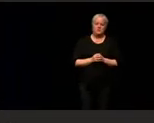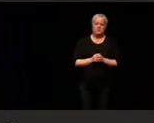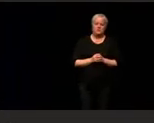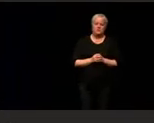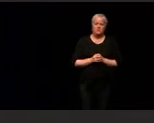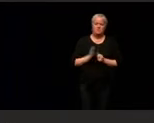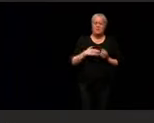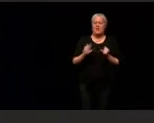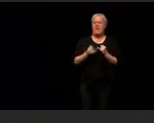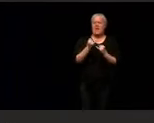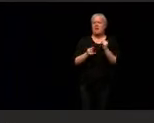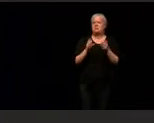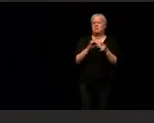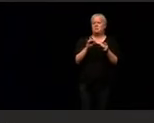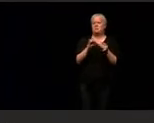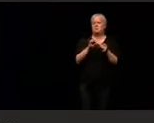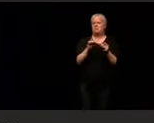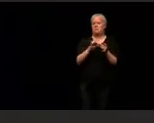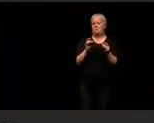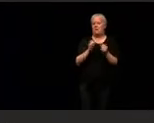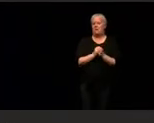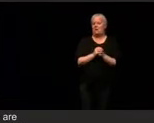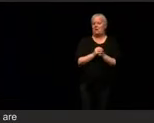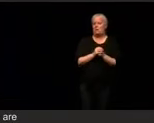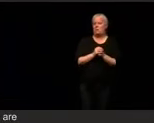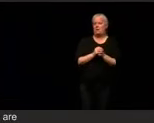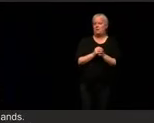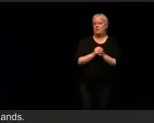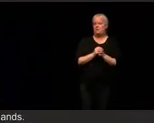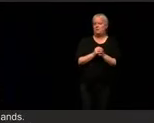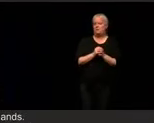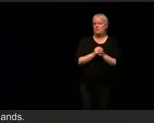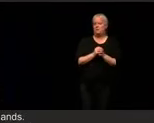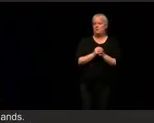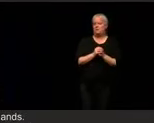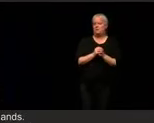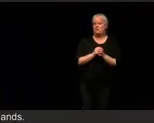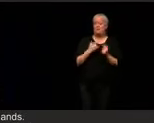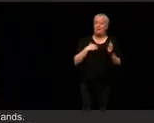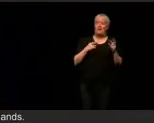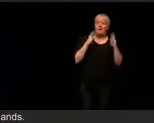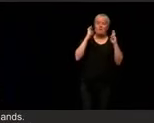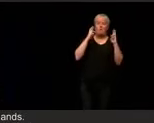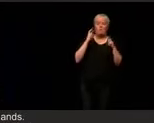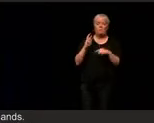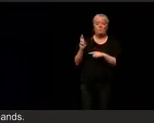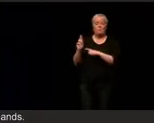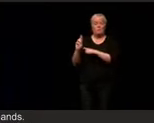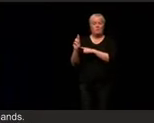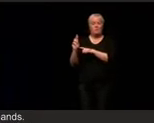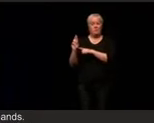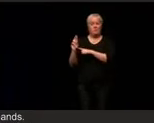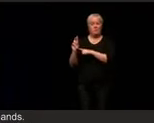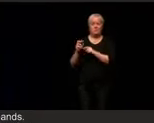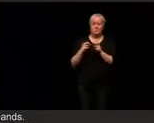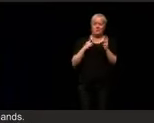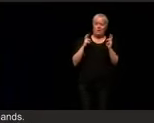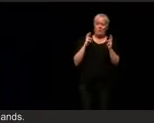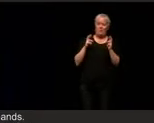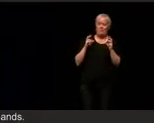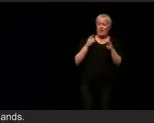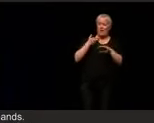observation. It's my hope that my colleagues on the other side of the aisle, in the aftermath of that January 6th